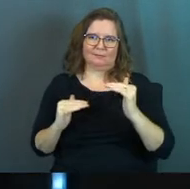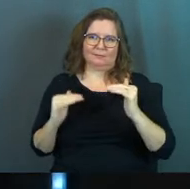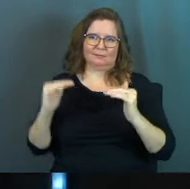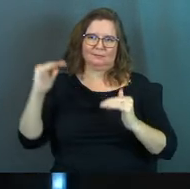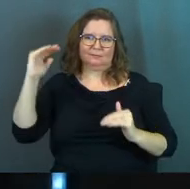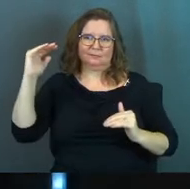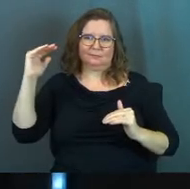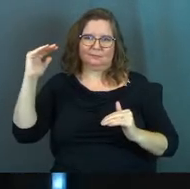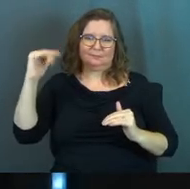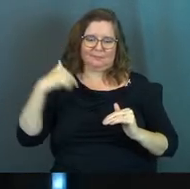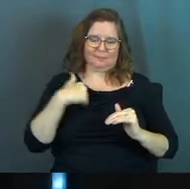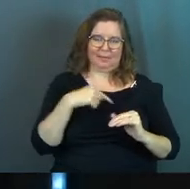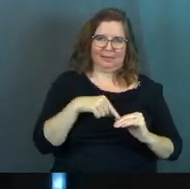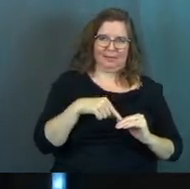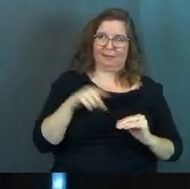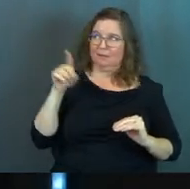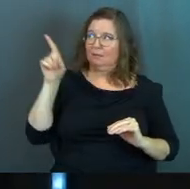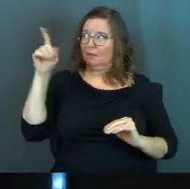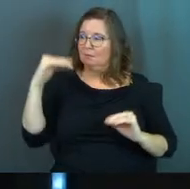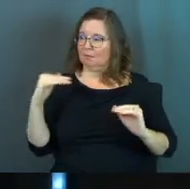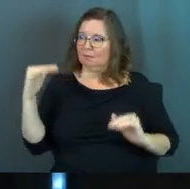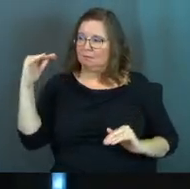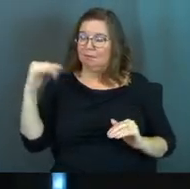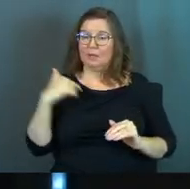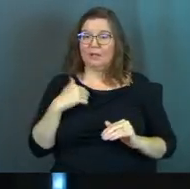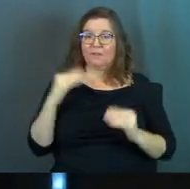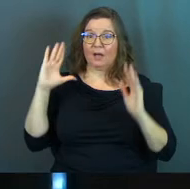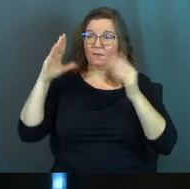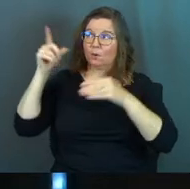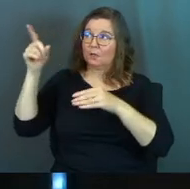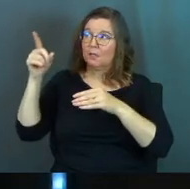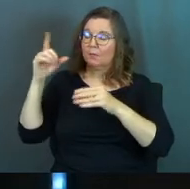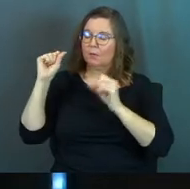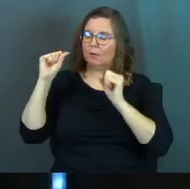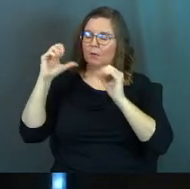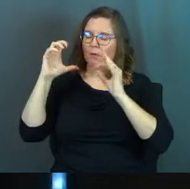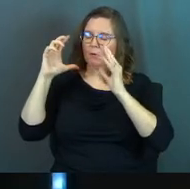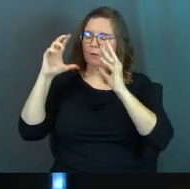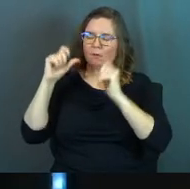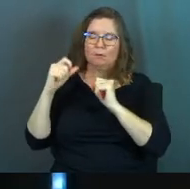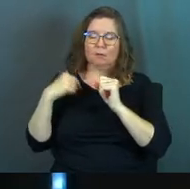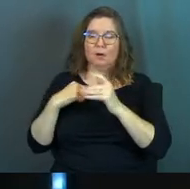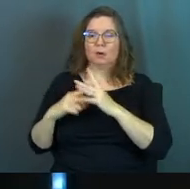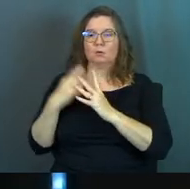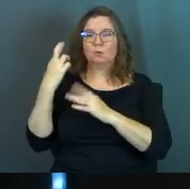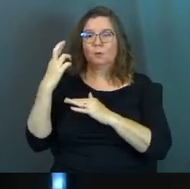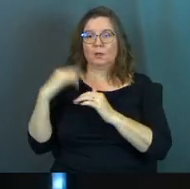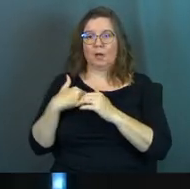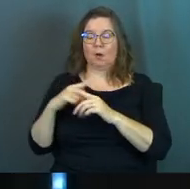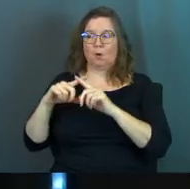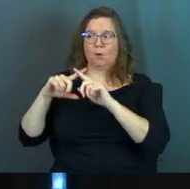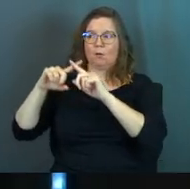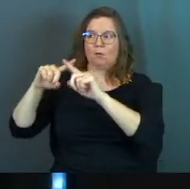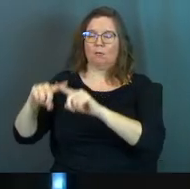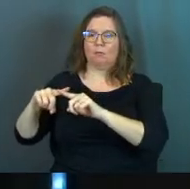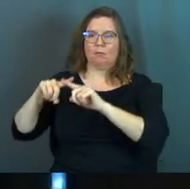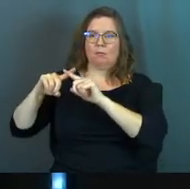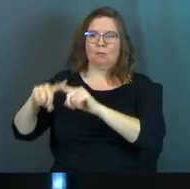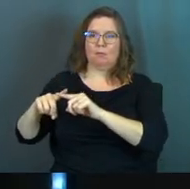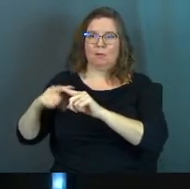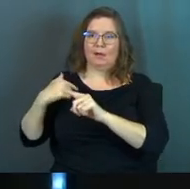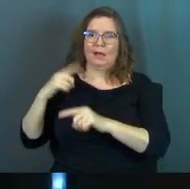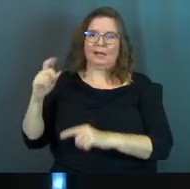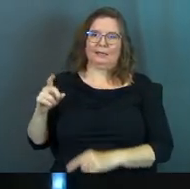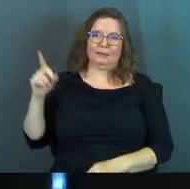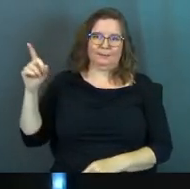more I focus on him and I allow awe into my life and wonder into my life, the more I start to realize how dependent I am,